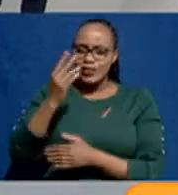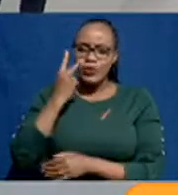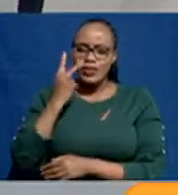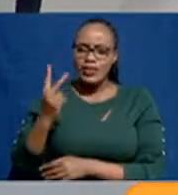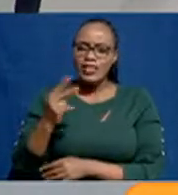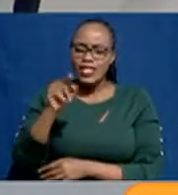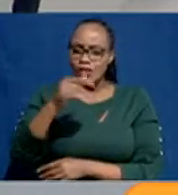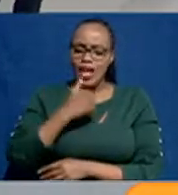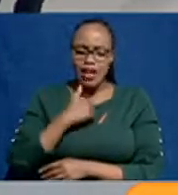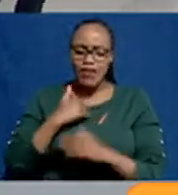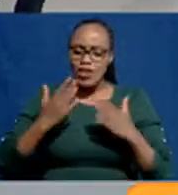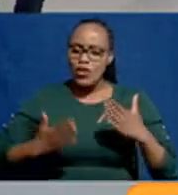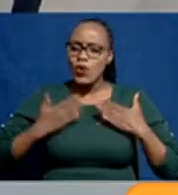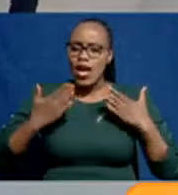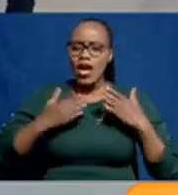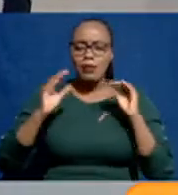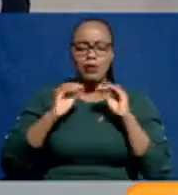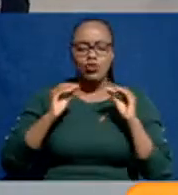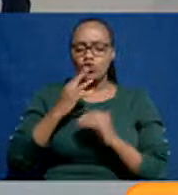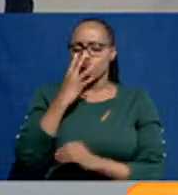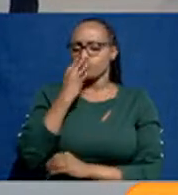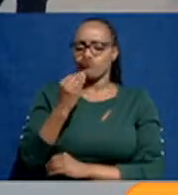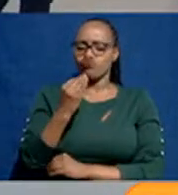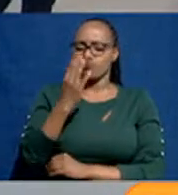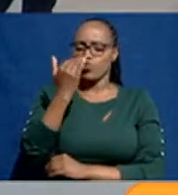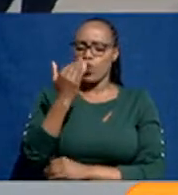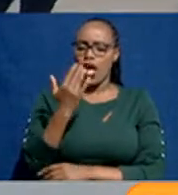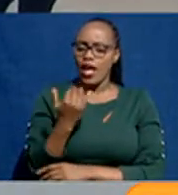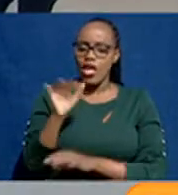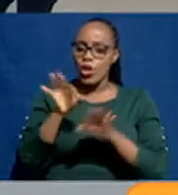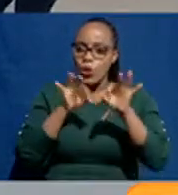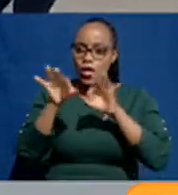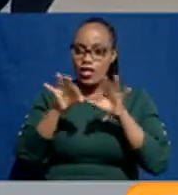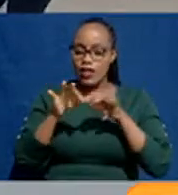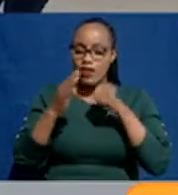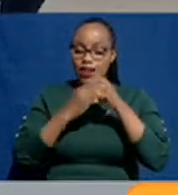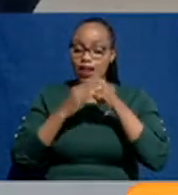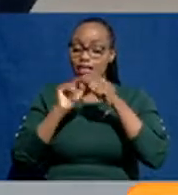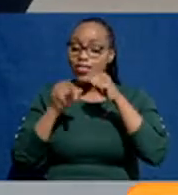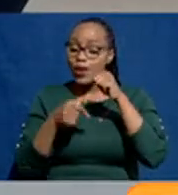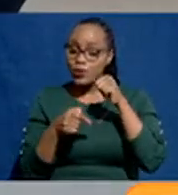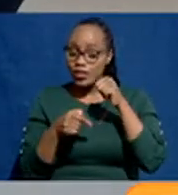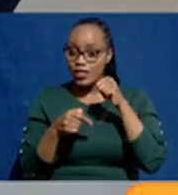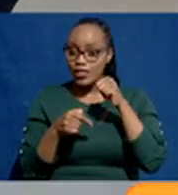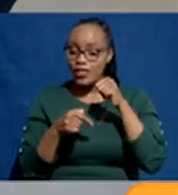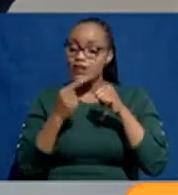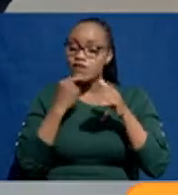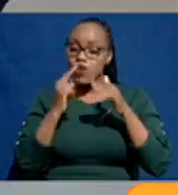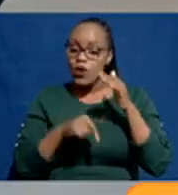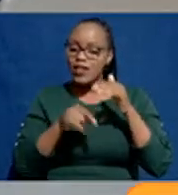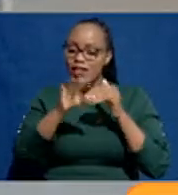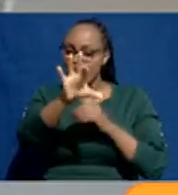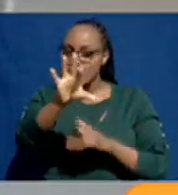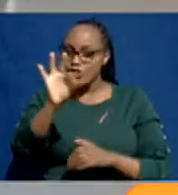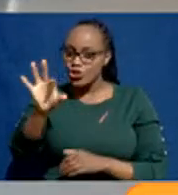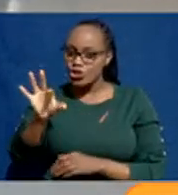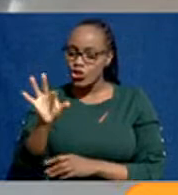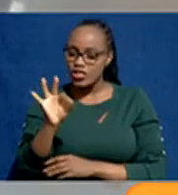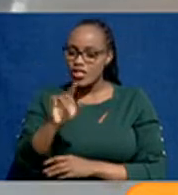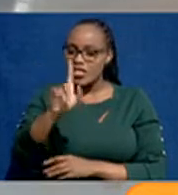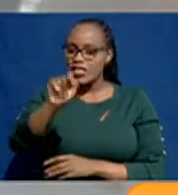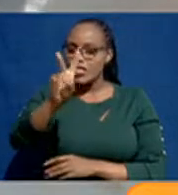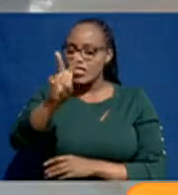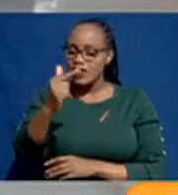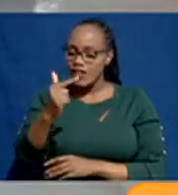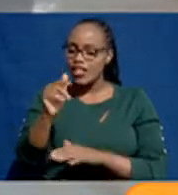see you're not very happy. But how do you also explain that 9,000, you're saying they chose TVET